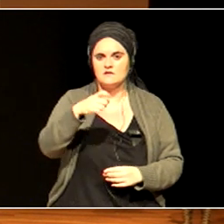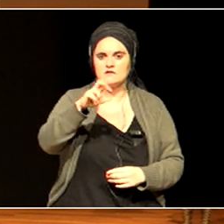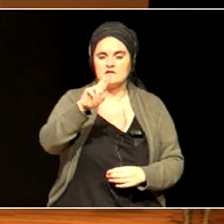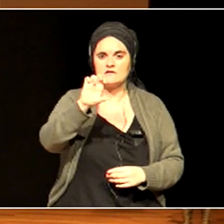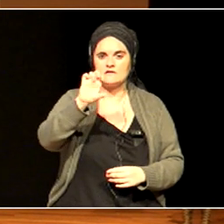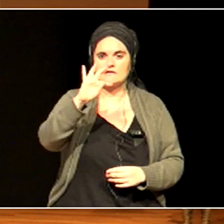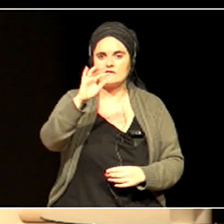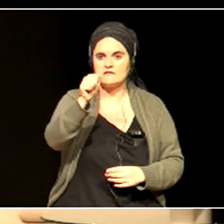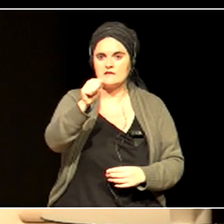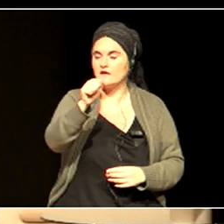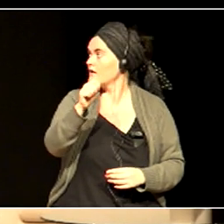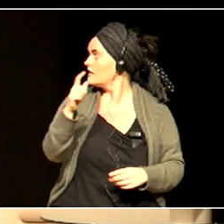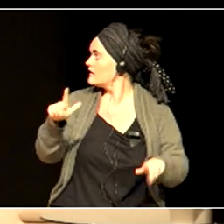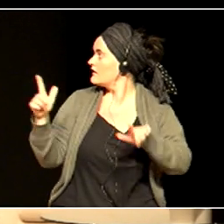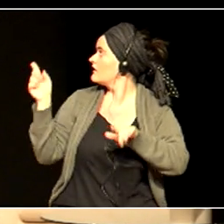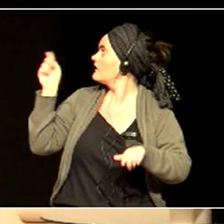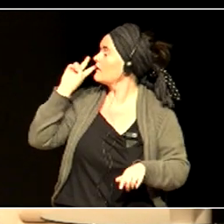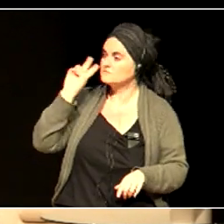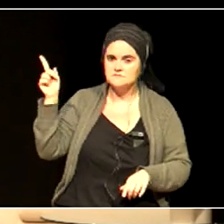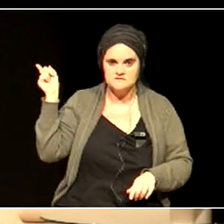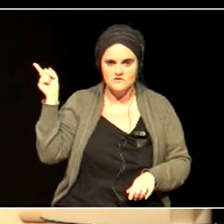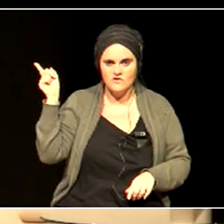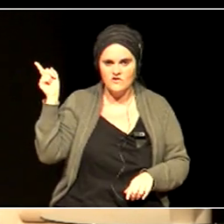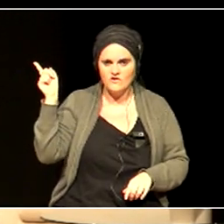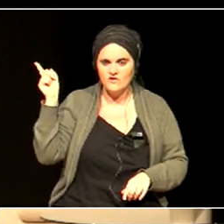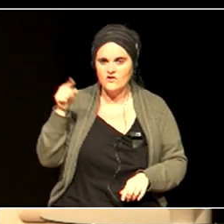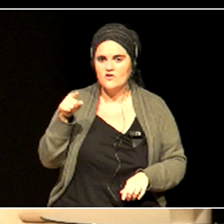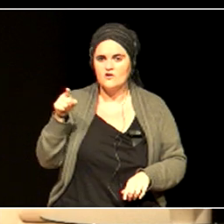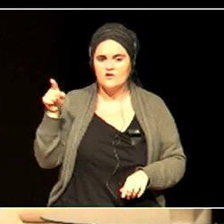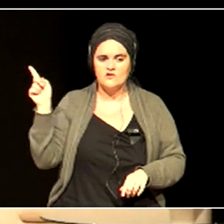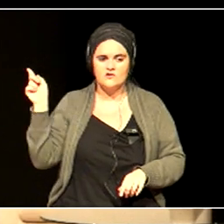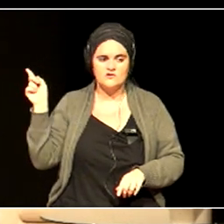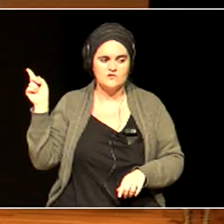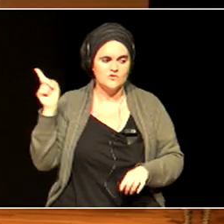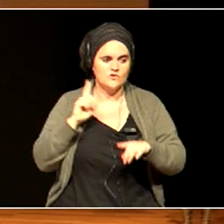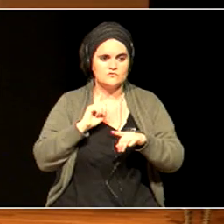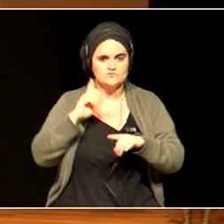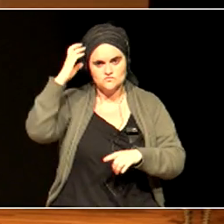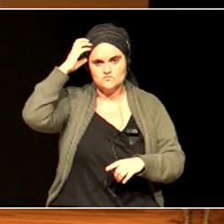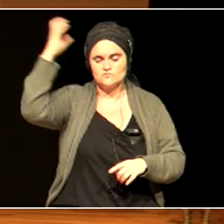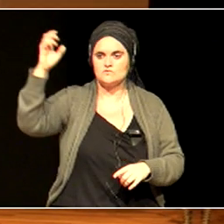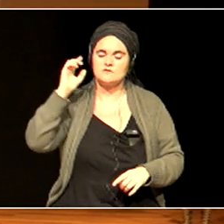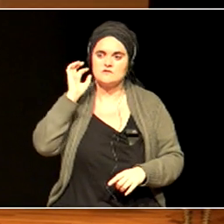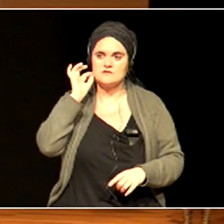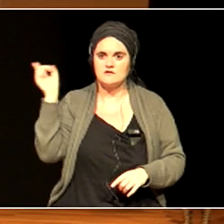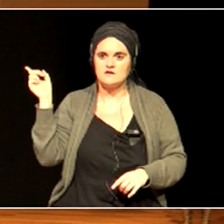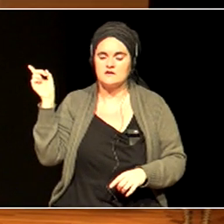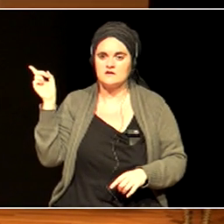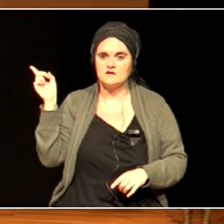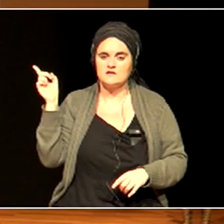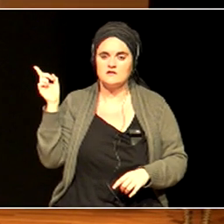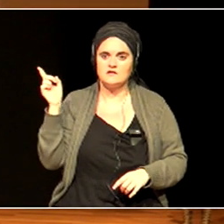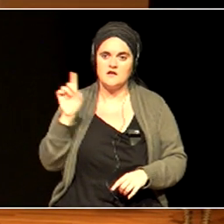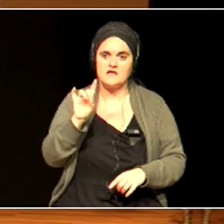Swedish girl, age 15? She just decided, well, you know, nobody's doing anything. How can it be?